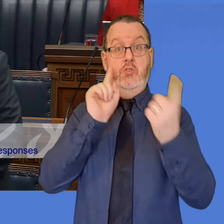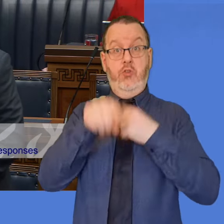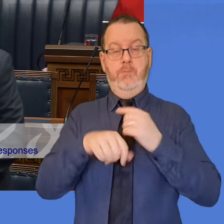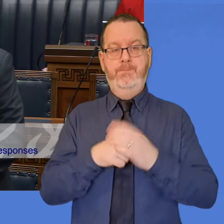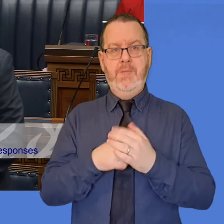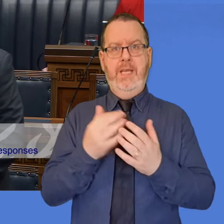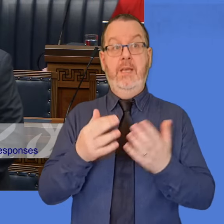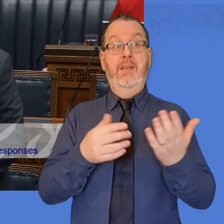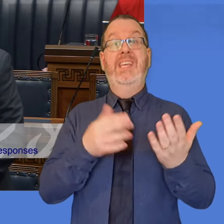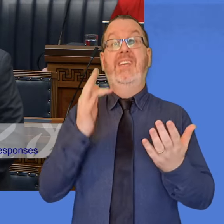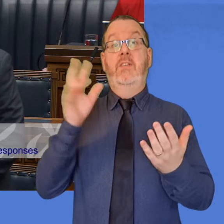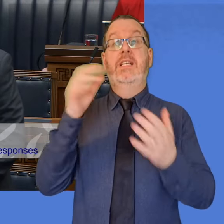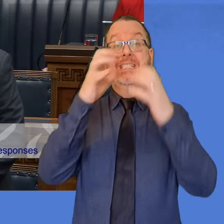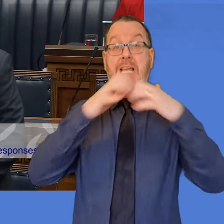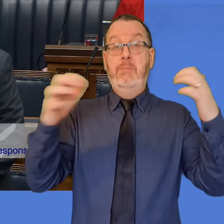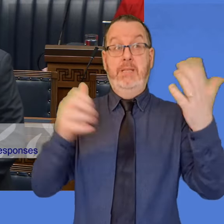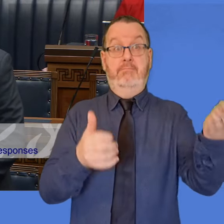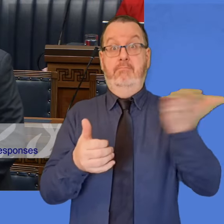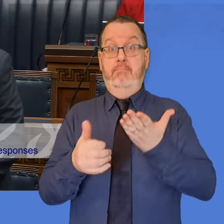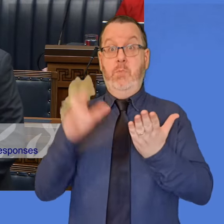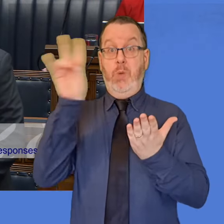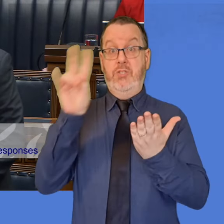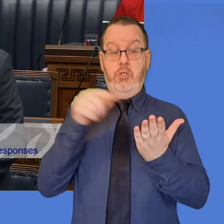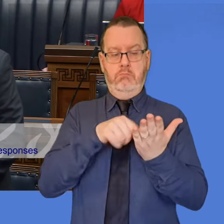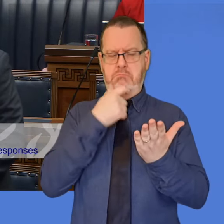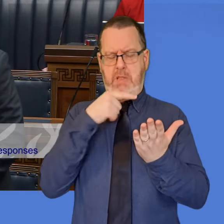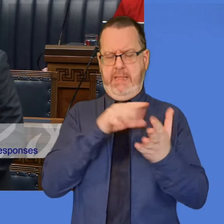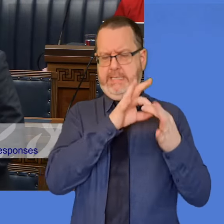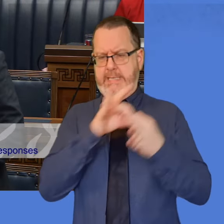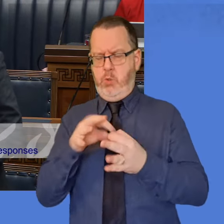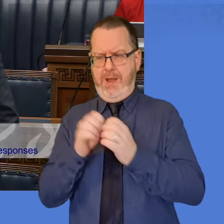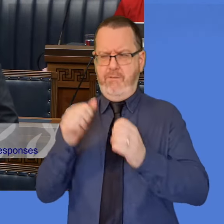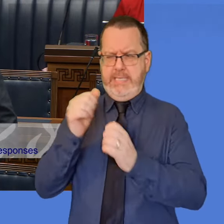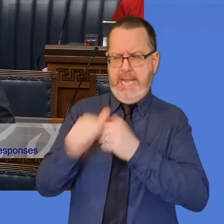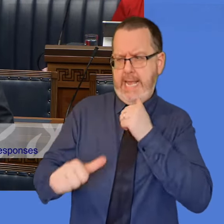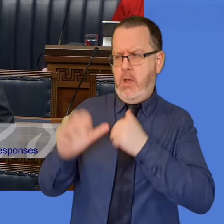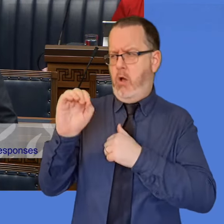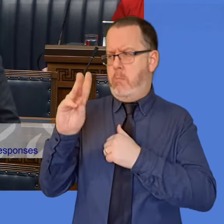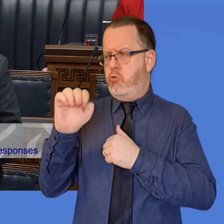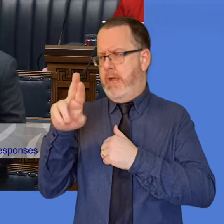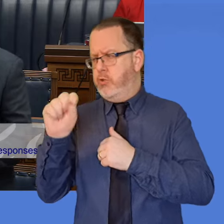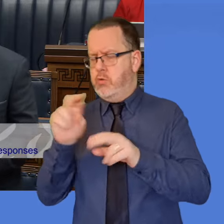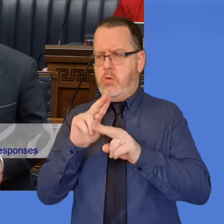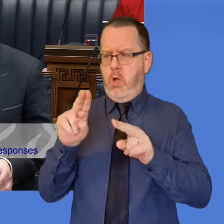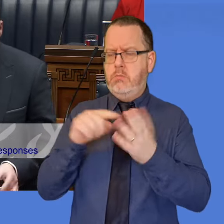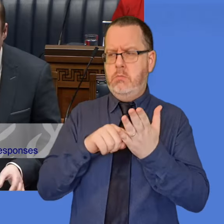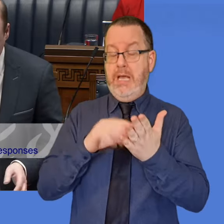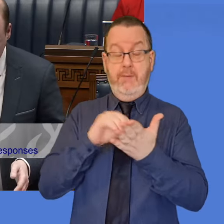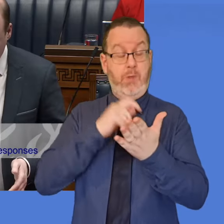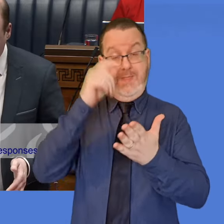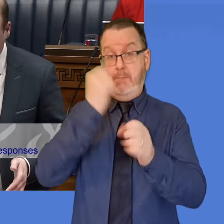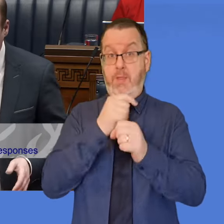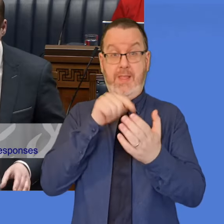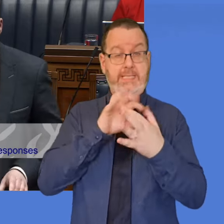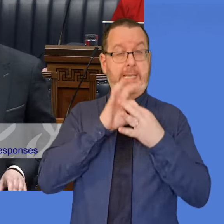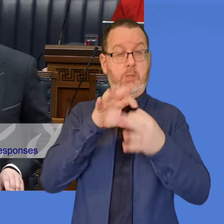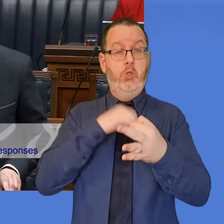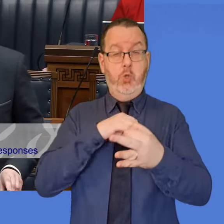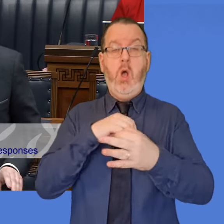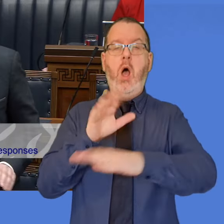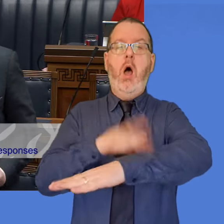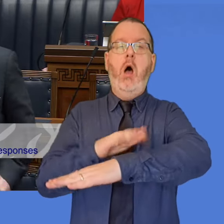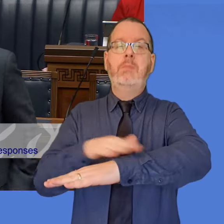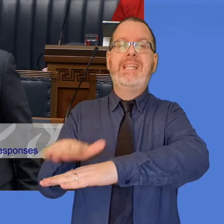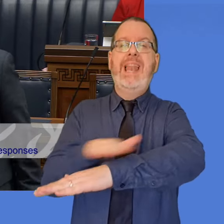together. In determining whether an Assembly question is operational, consideration is given to whether the question is about the day-to-day running of an arm's length